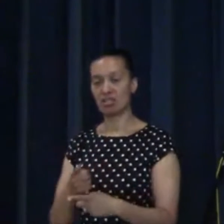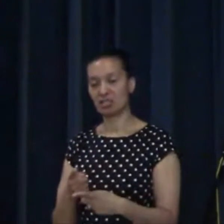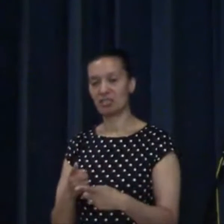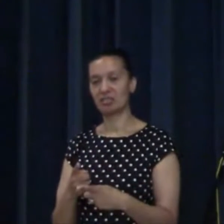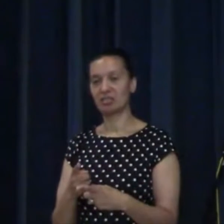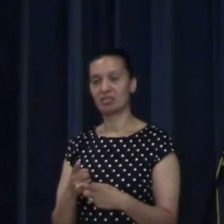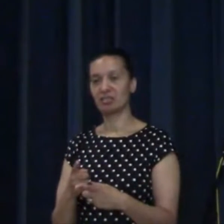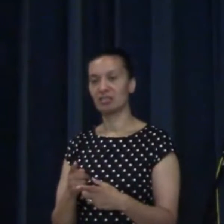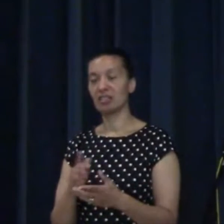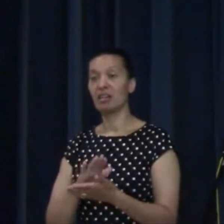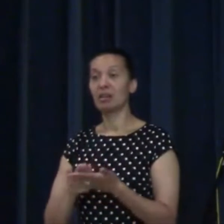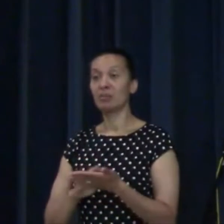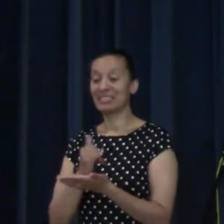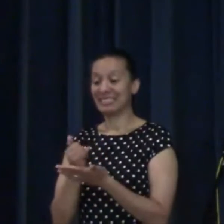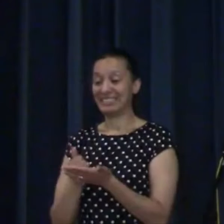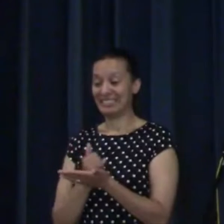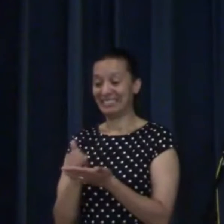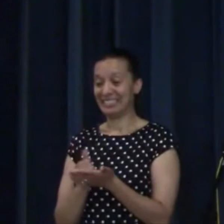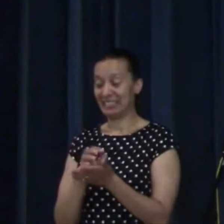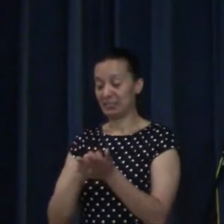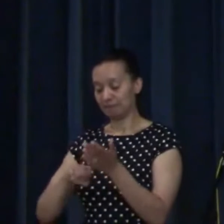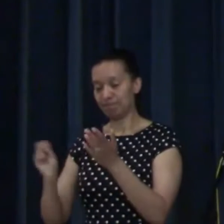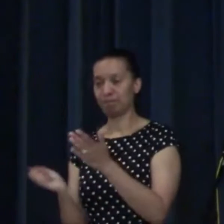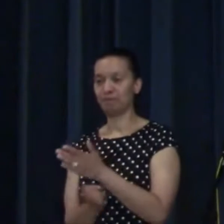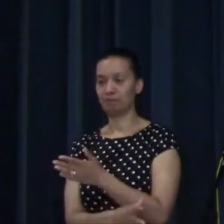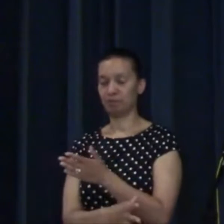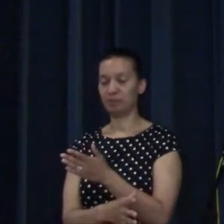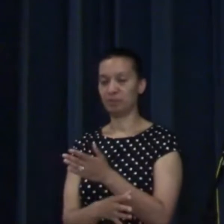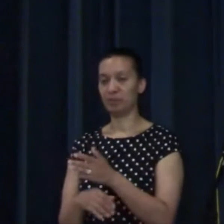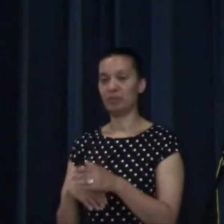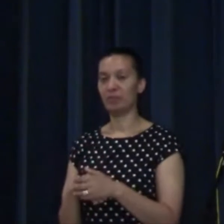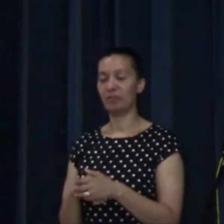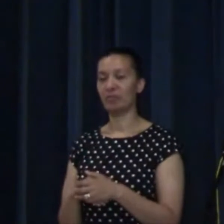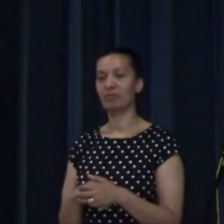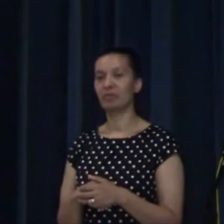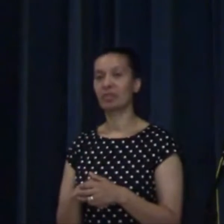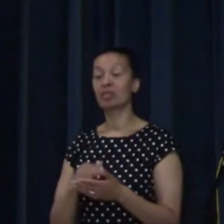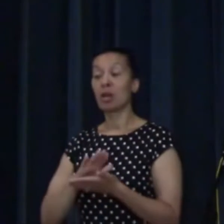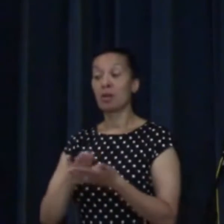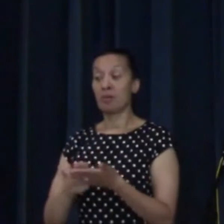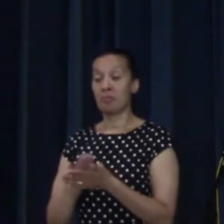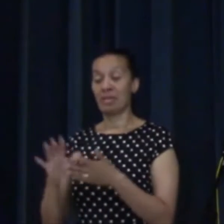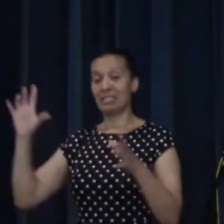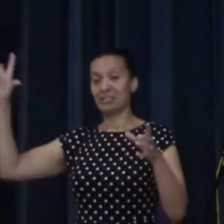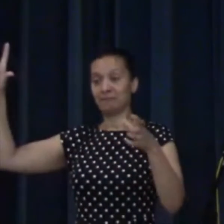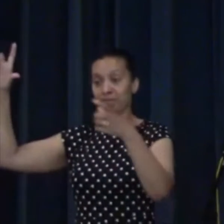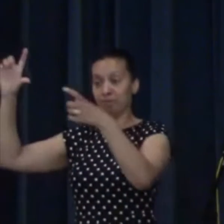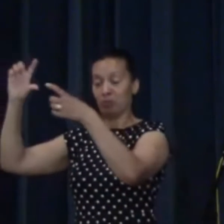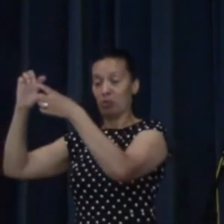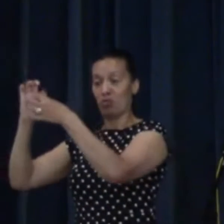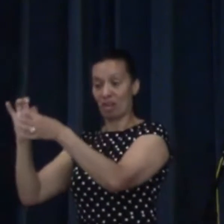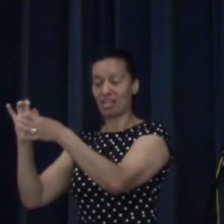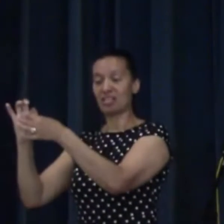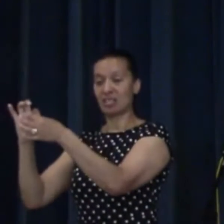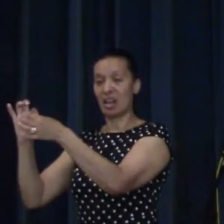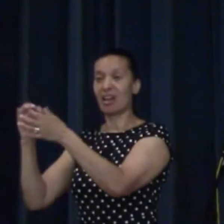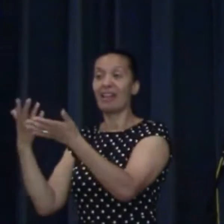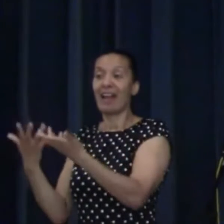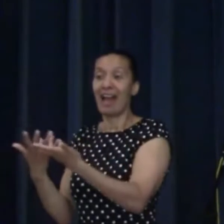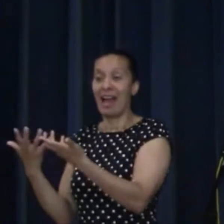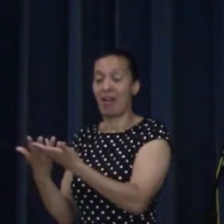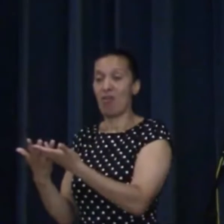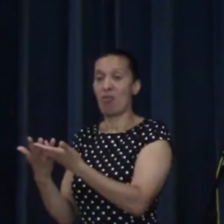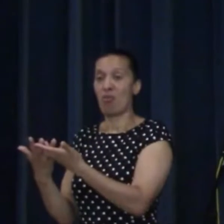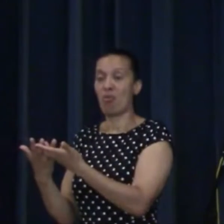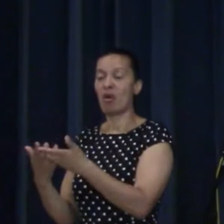But I need to caveat that. To be reconciled, we must accept who